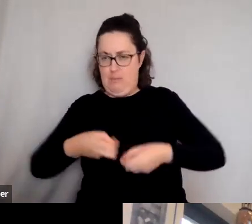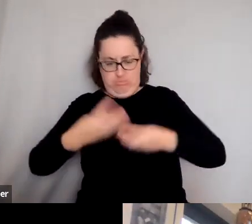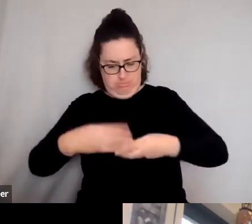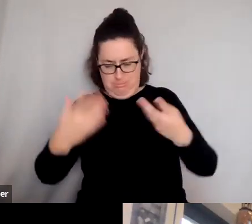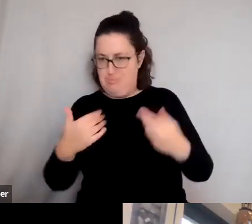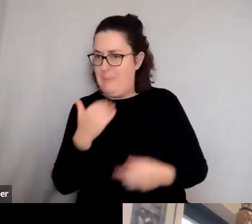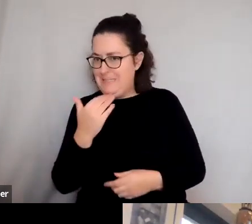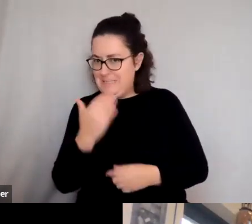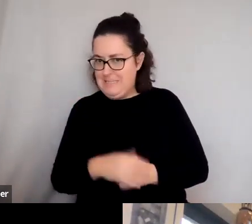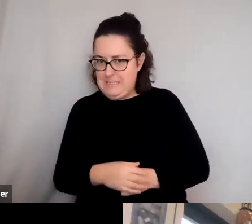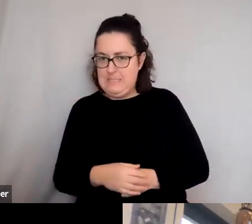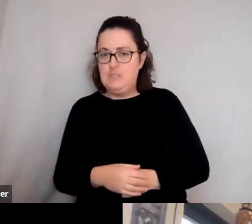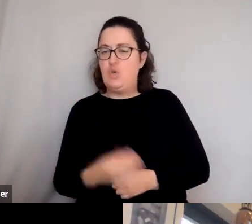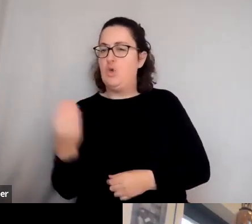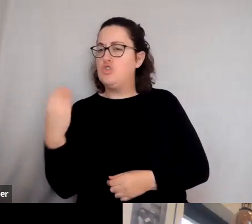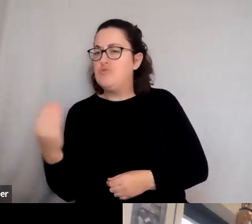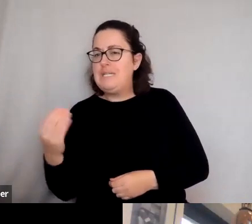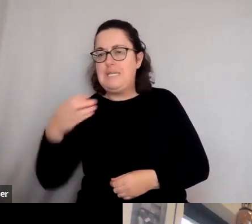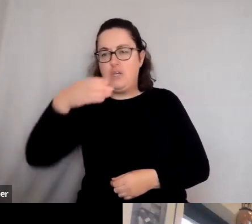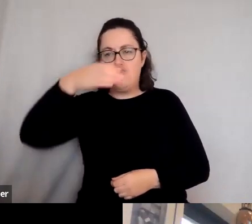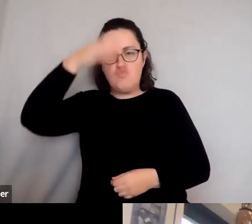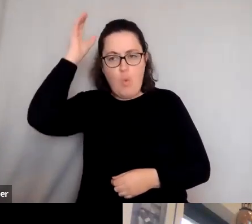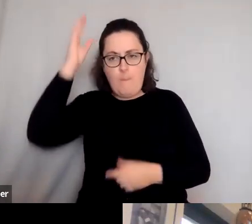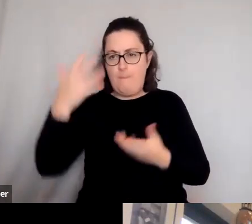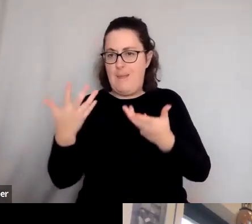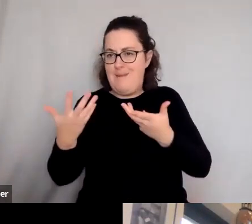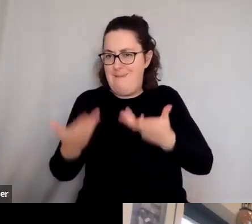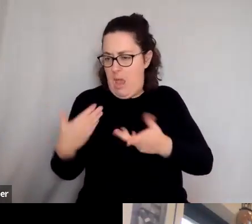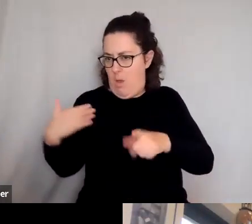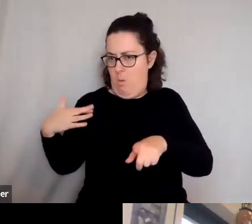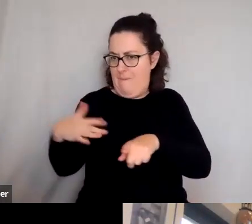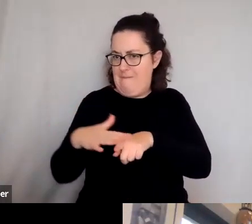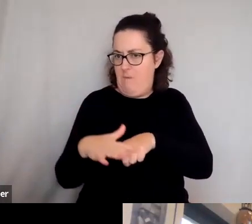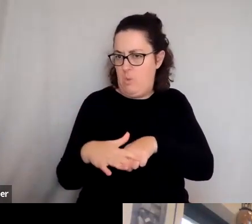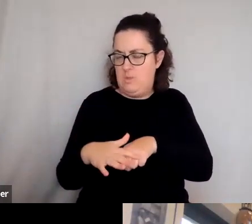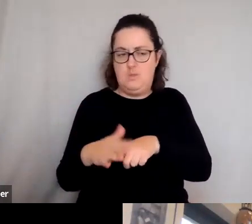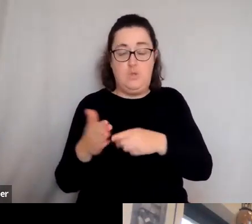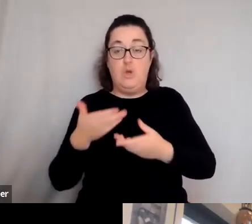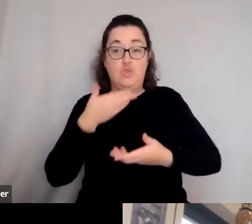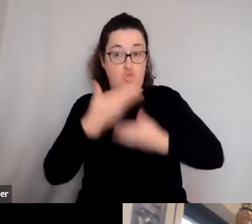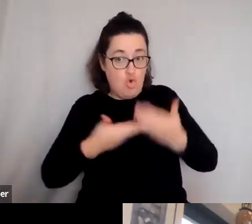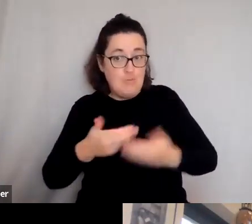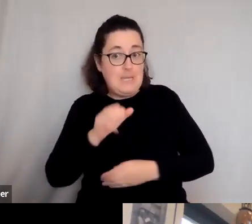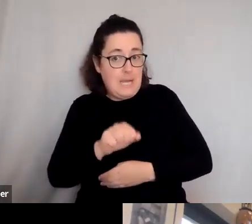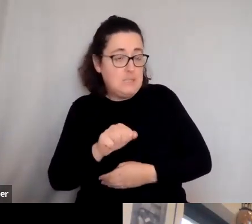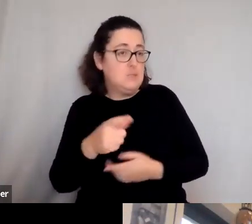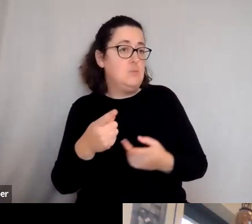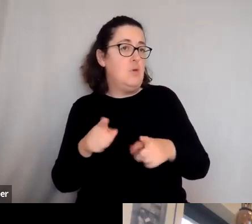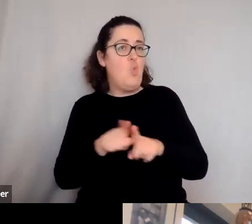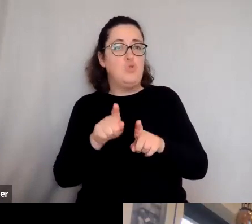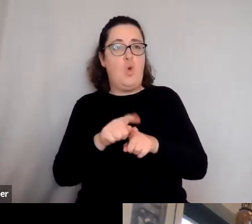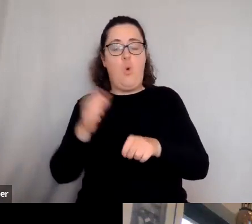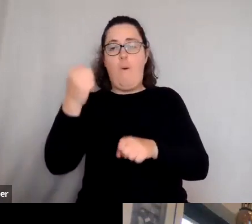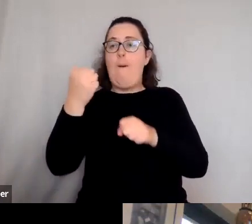Greek and the Roman cultures kind of have an effect on us today, not just in terms of storytelling, but in terms of models of government,